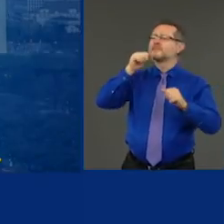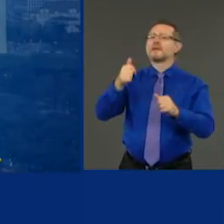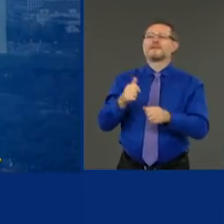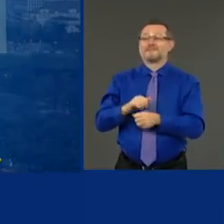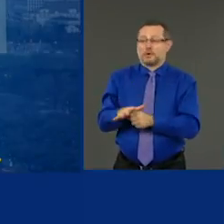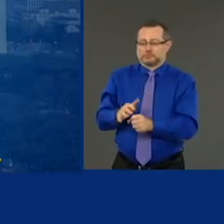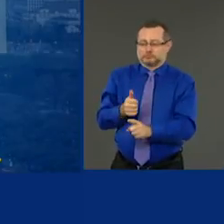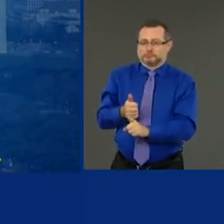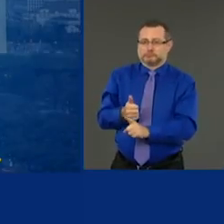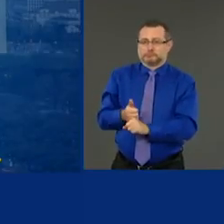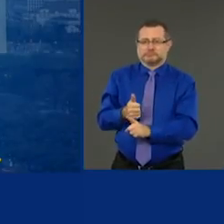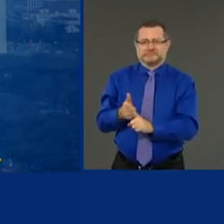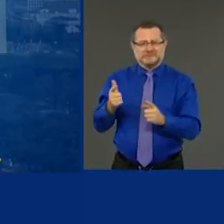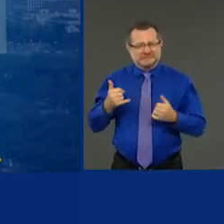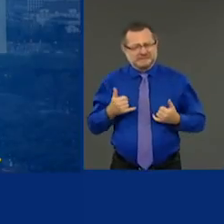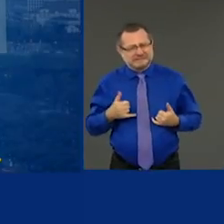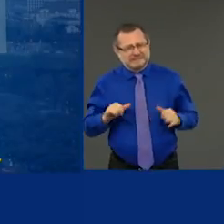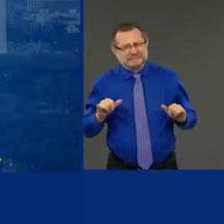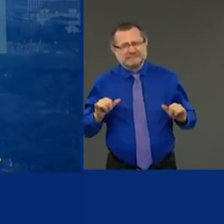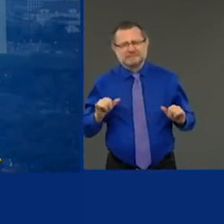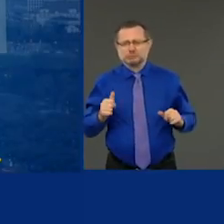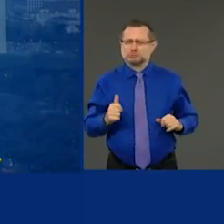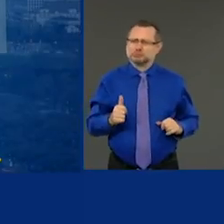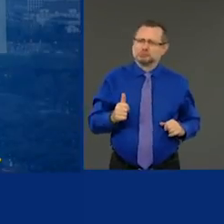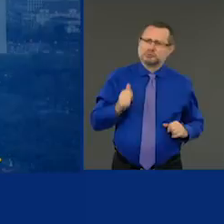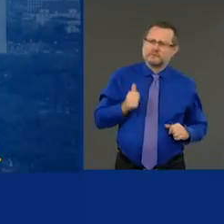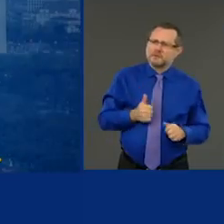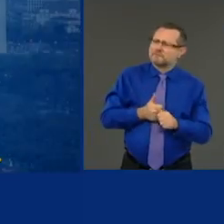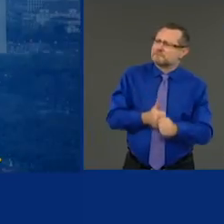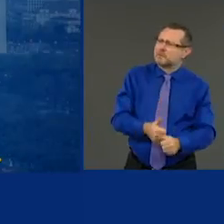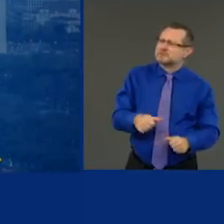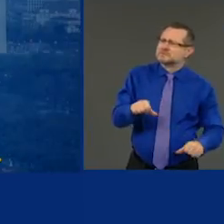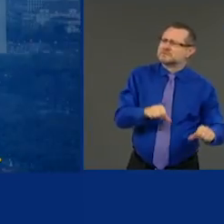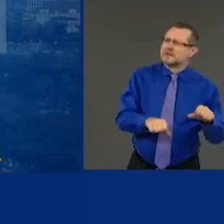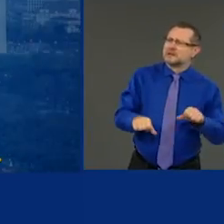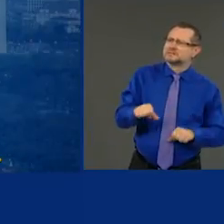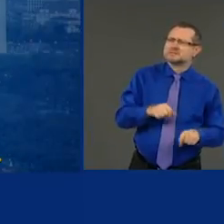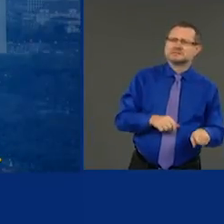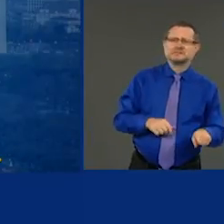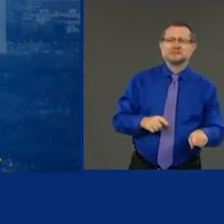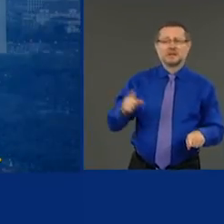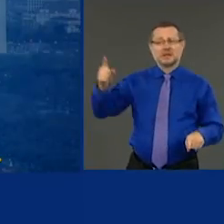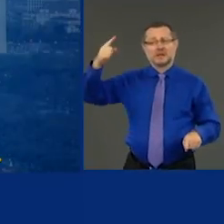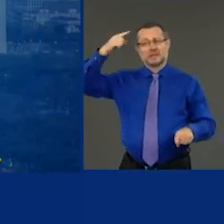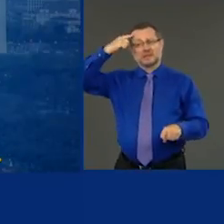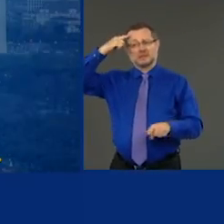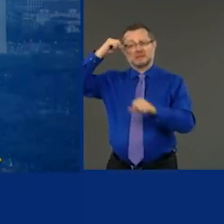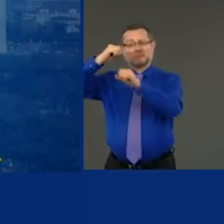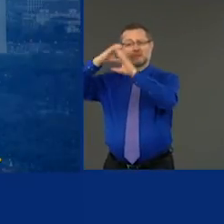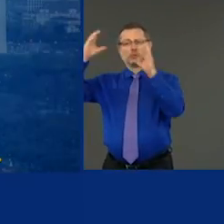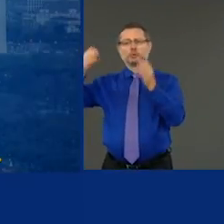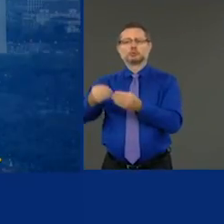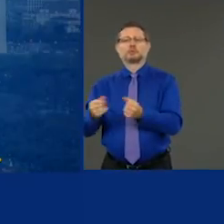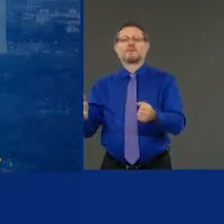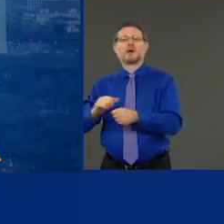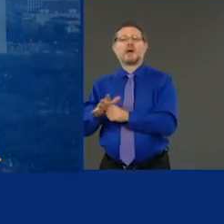refuses to follow the science. It still thinks it's going to beat this virus by playing politics.